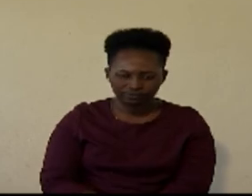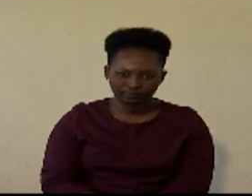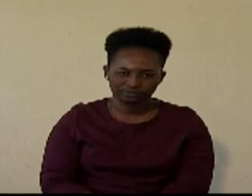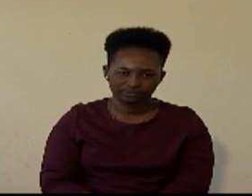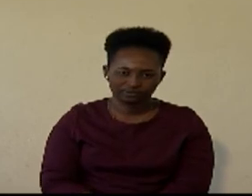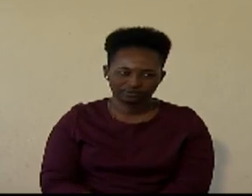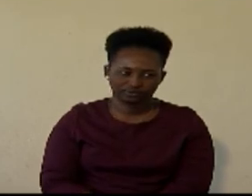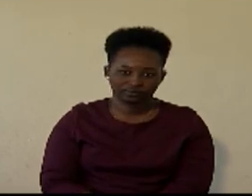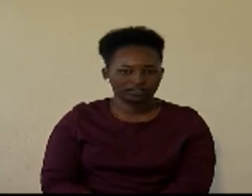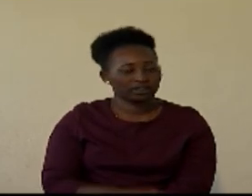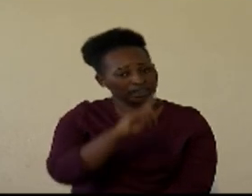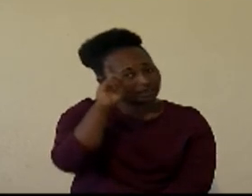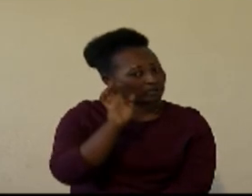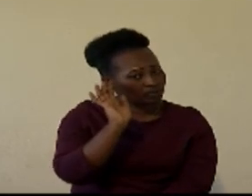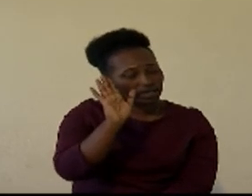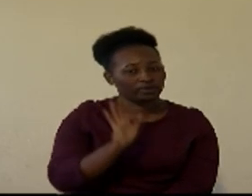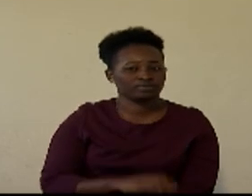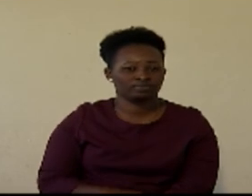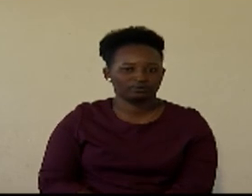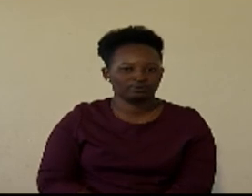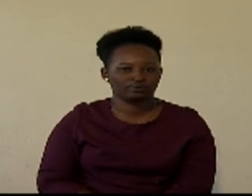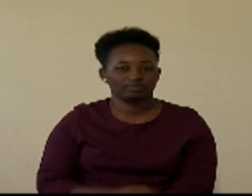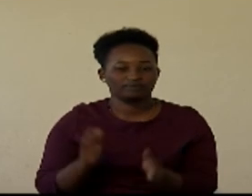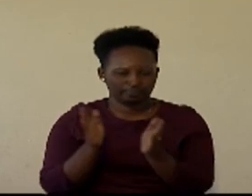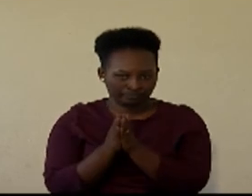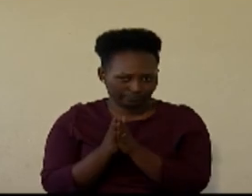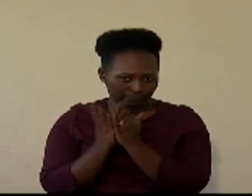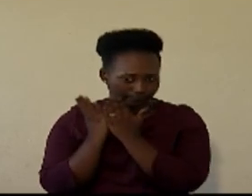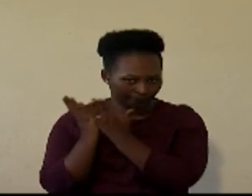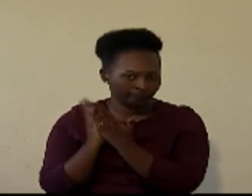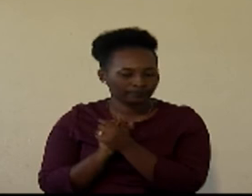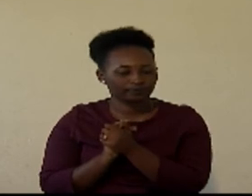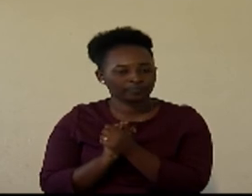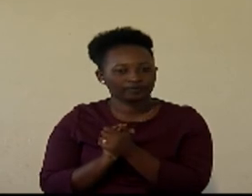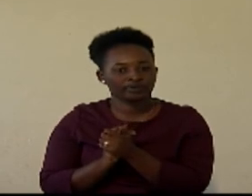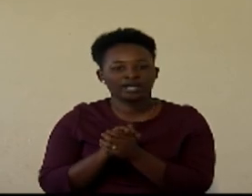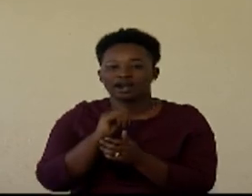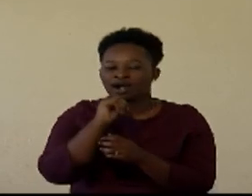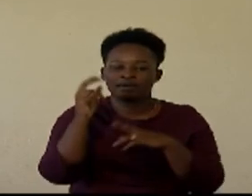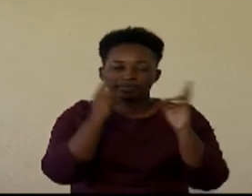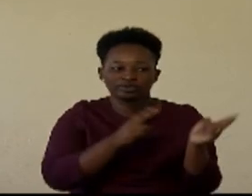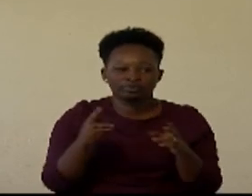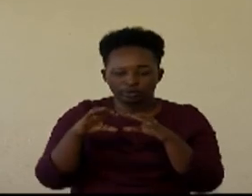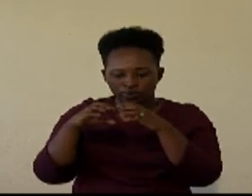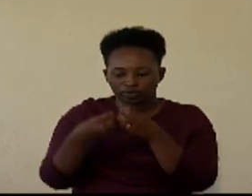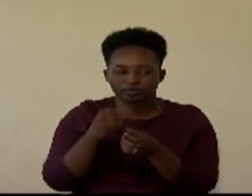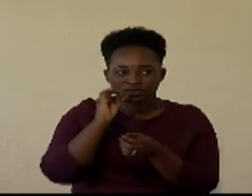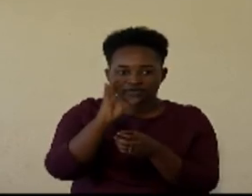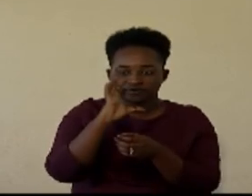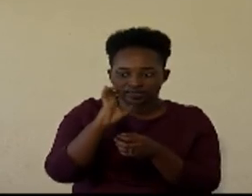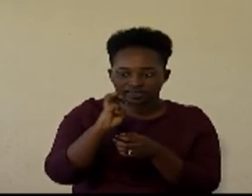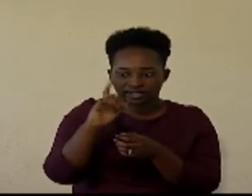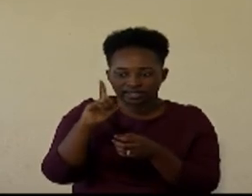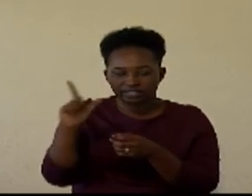that is left for you and here we go abnormal groups of cells that develop at any stage